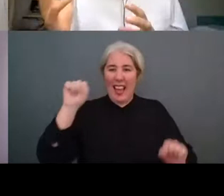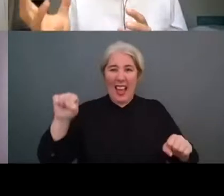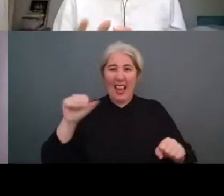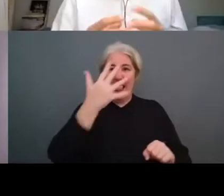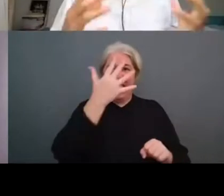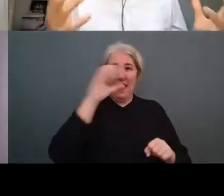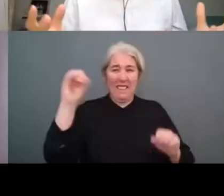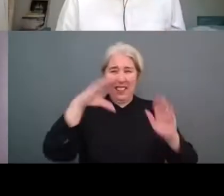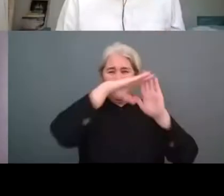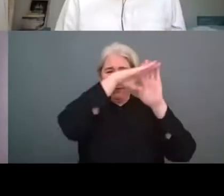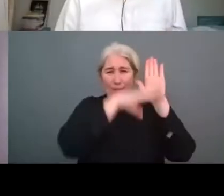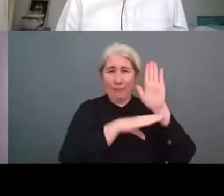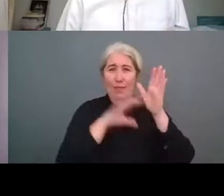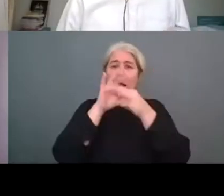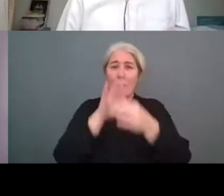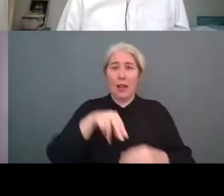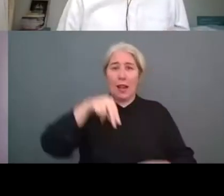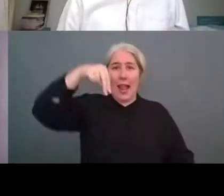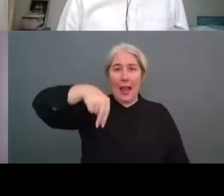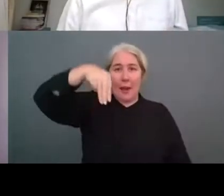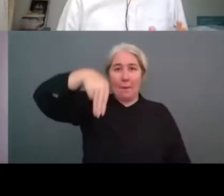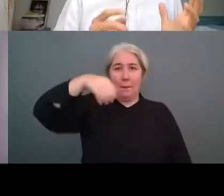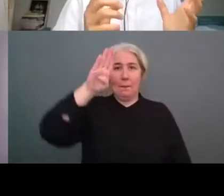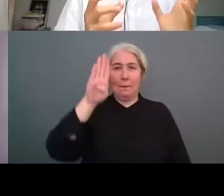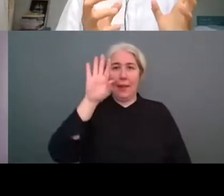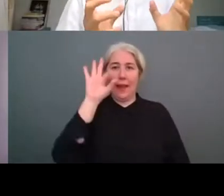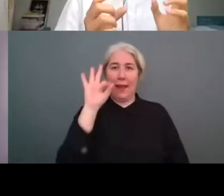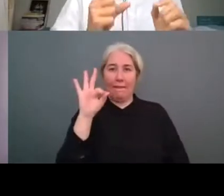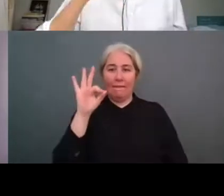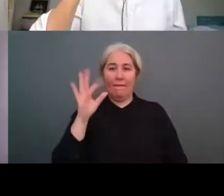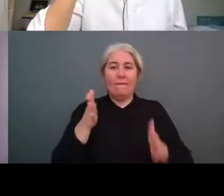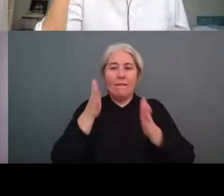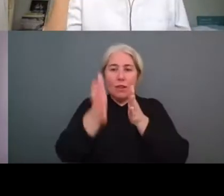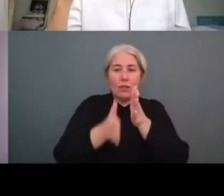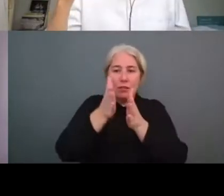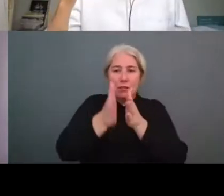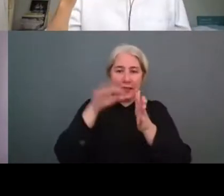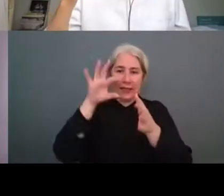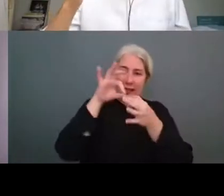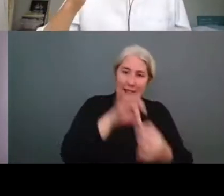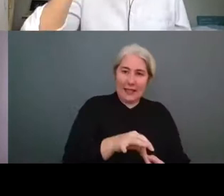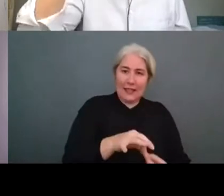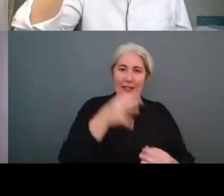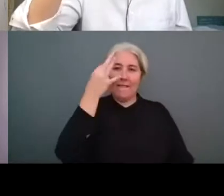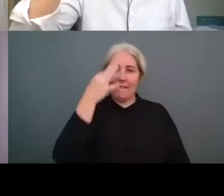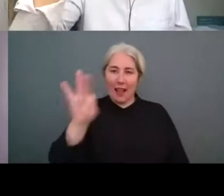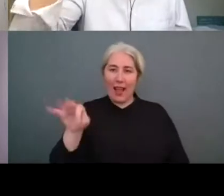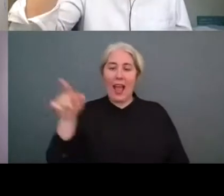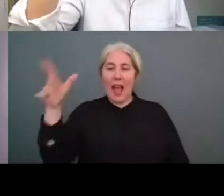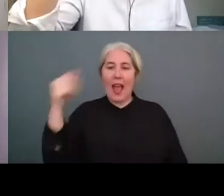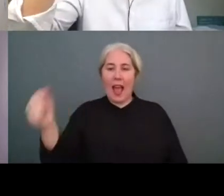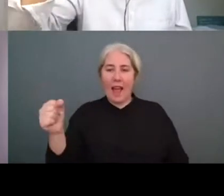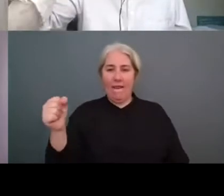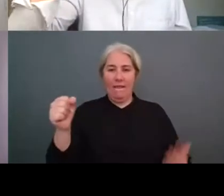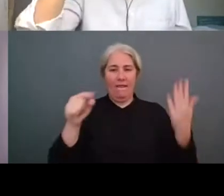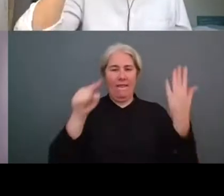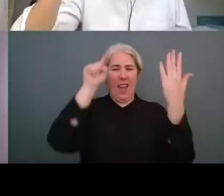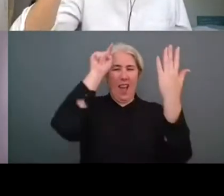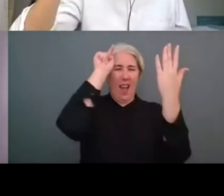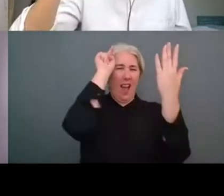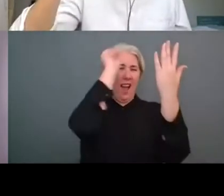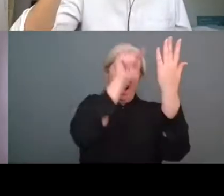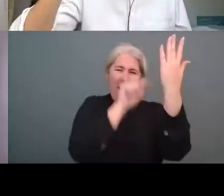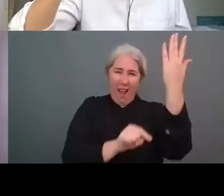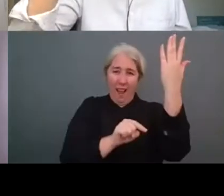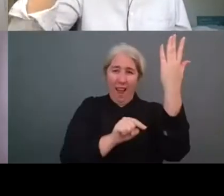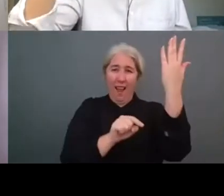or other themes social themes and for us we it was a bit like box to tick so do we do any action on this can we actually